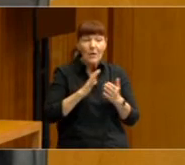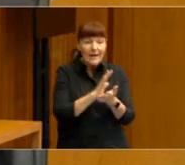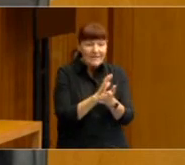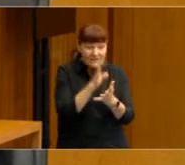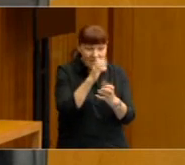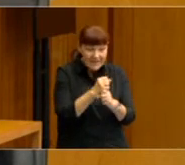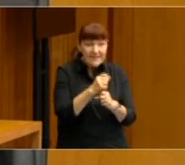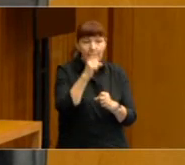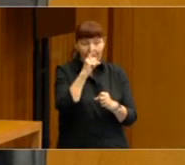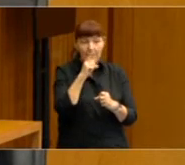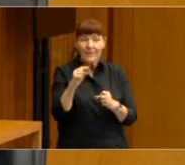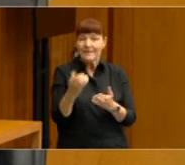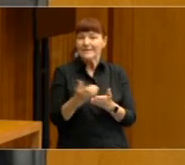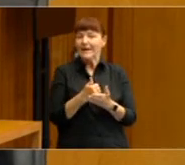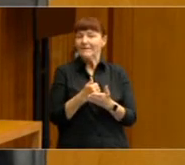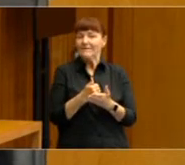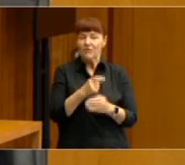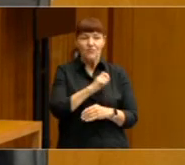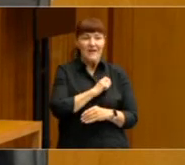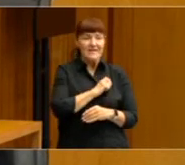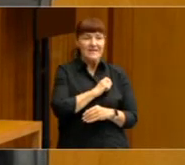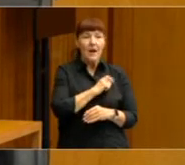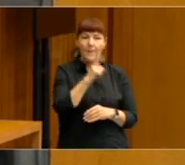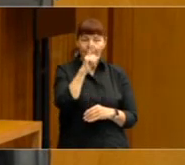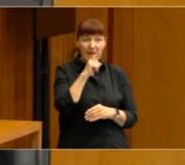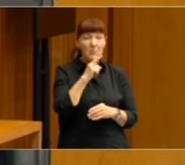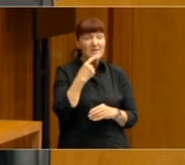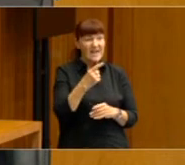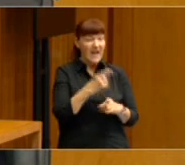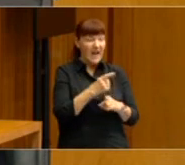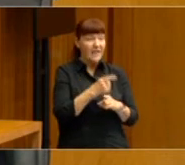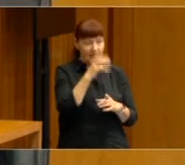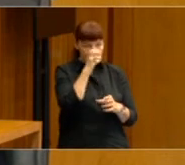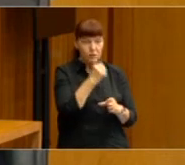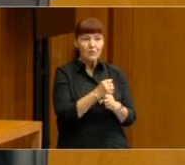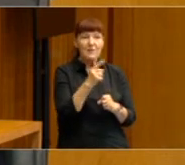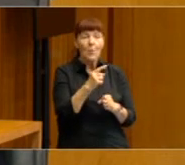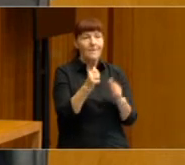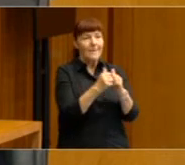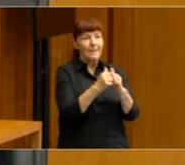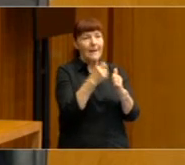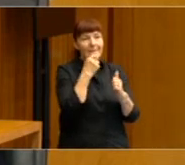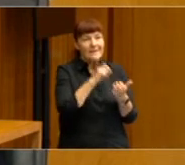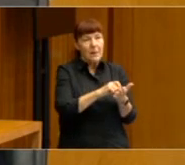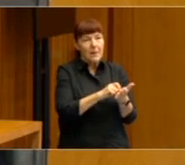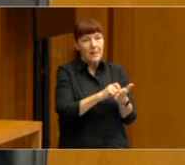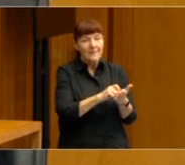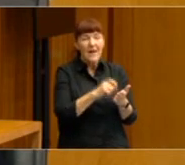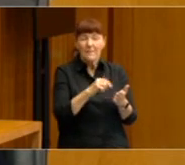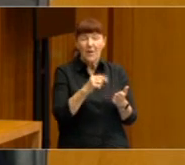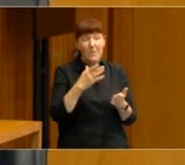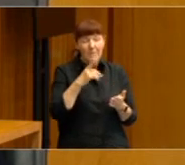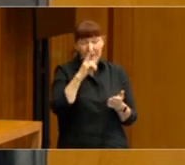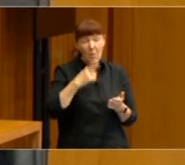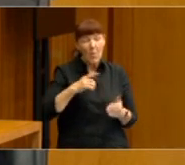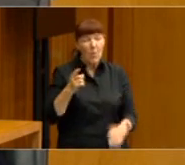was relatively safe because people do say they trust paper and pencil. What people want is convenience. I mean, one of